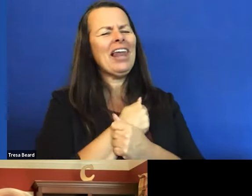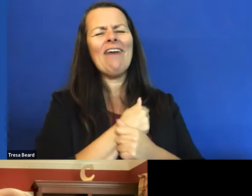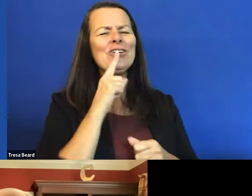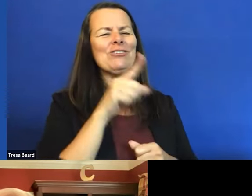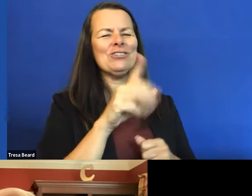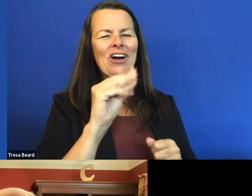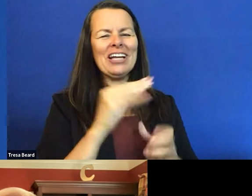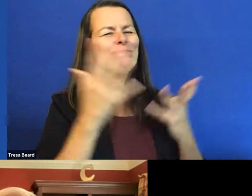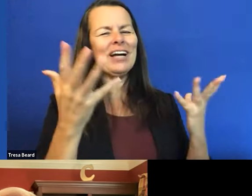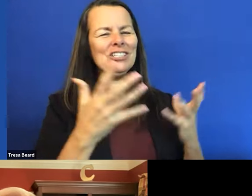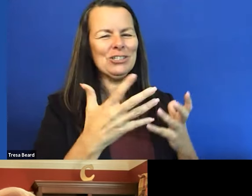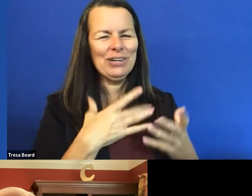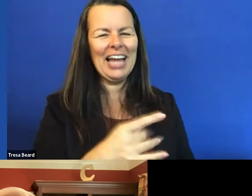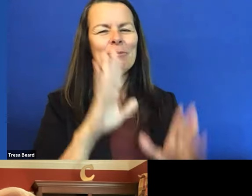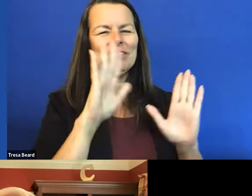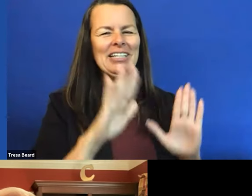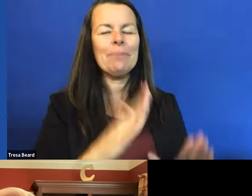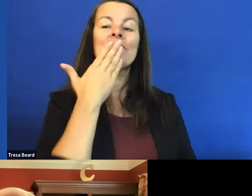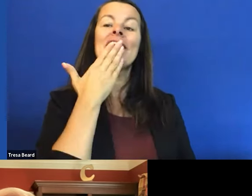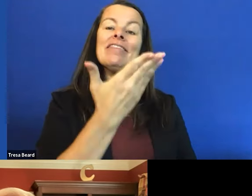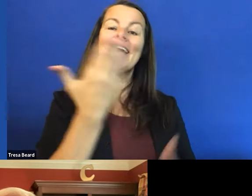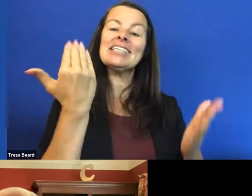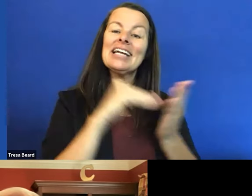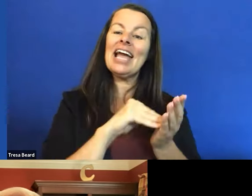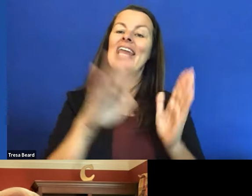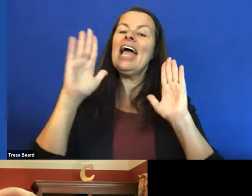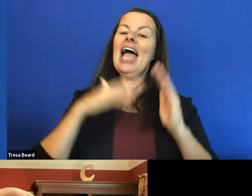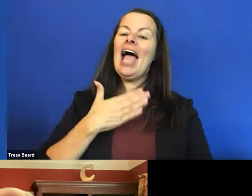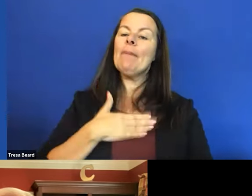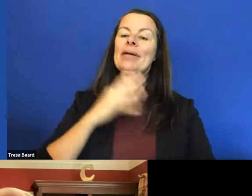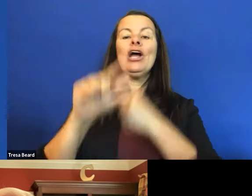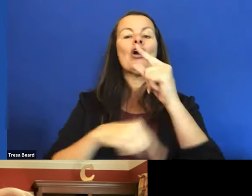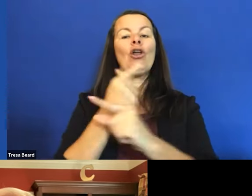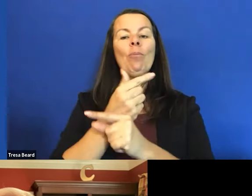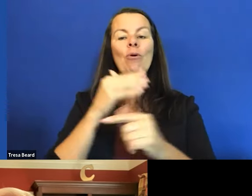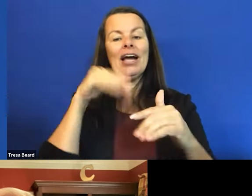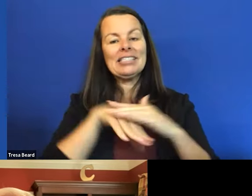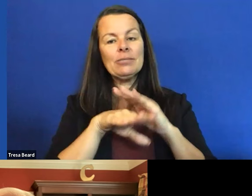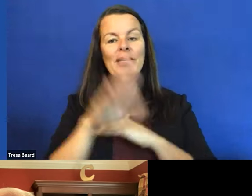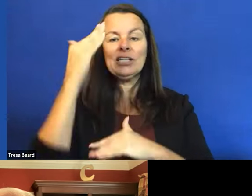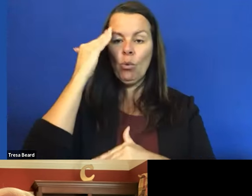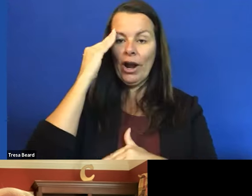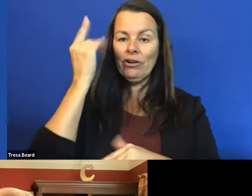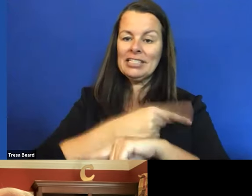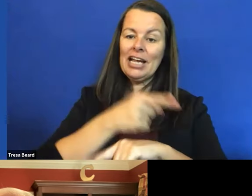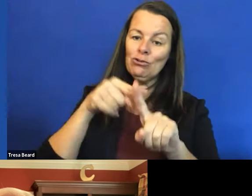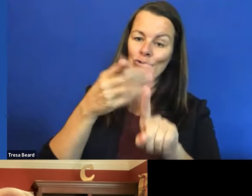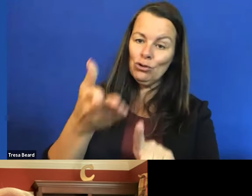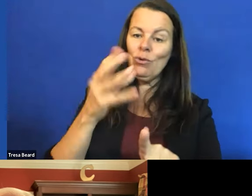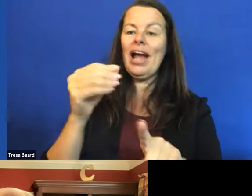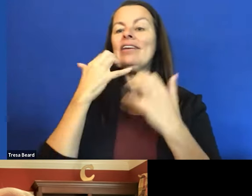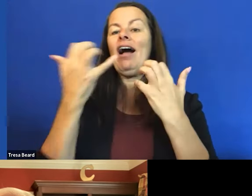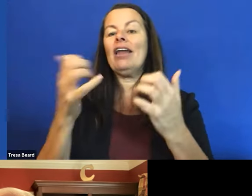fantastic. So thanks again. Happy Global Accessibility Awareness Day to you. Thank you to the audience for showing up.